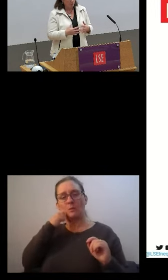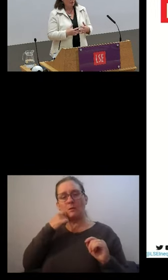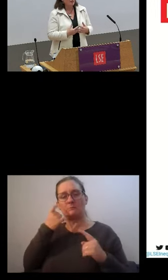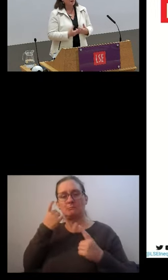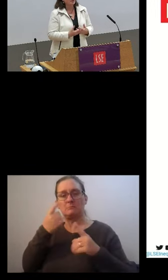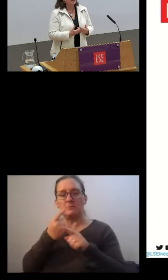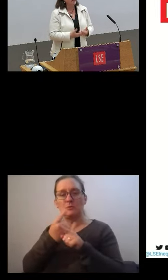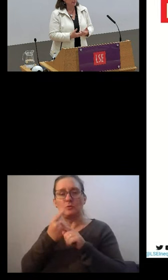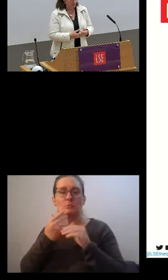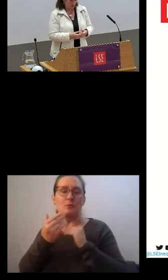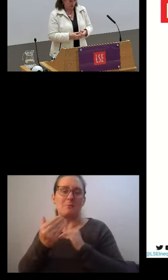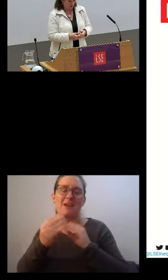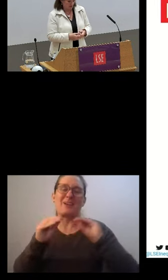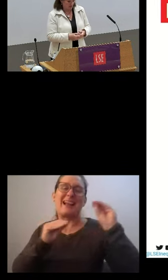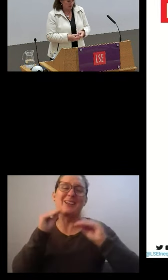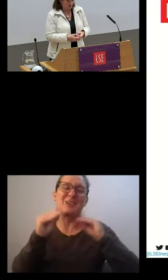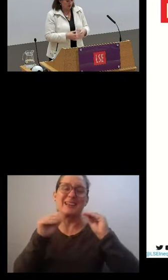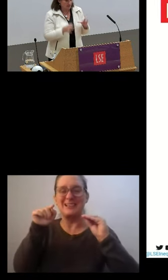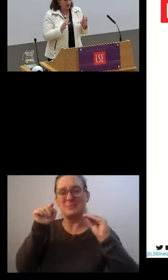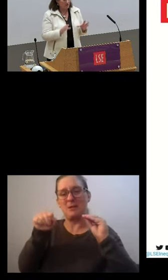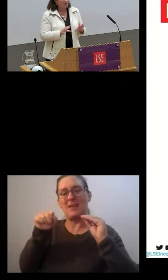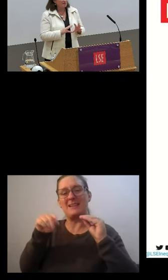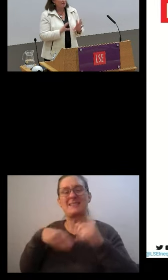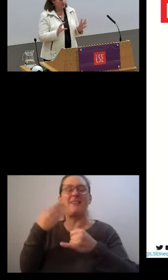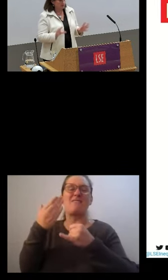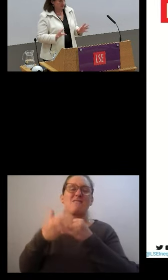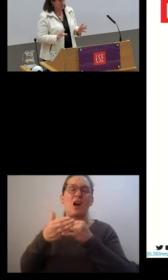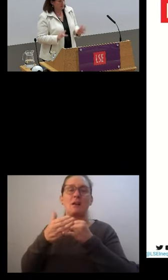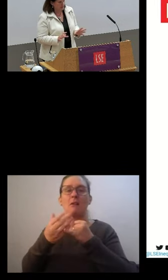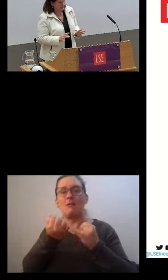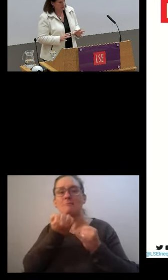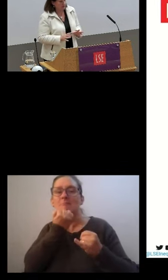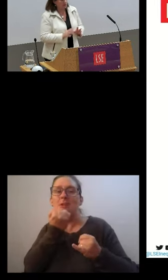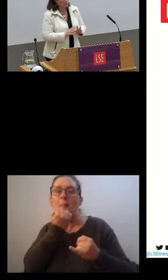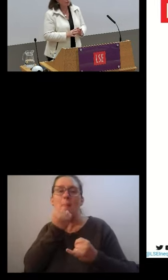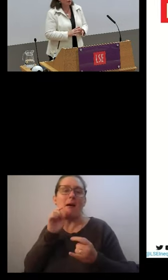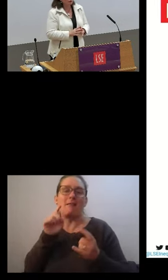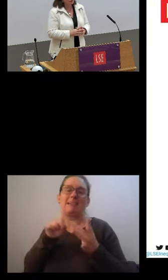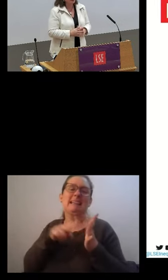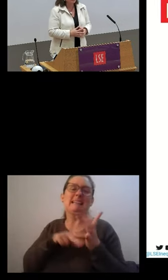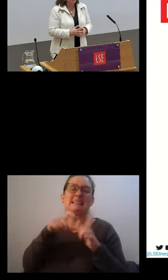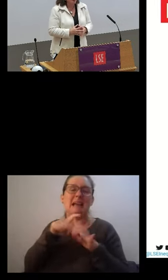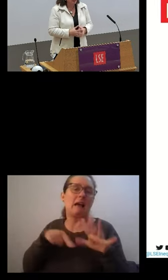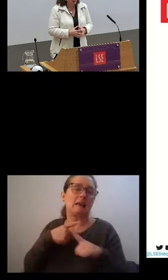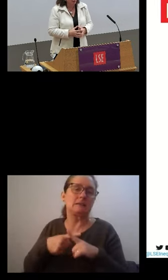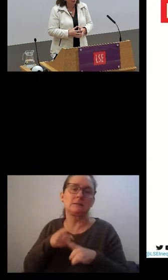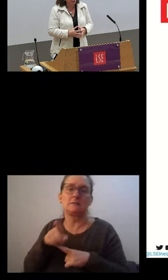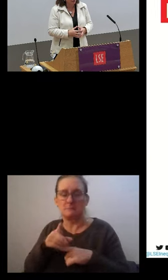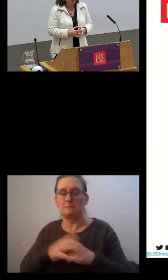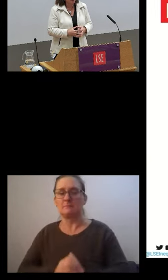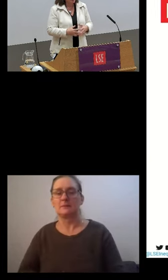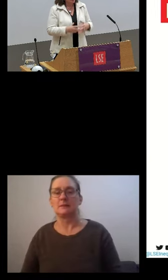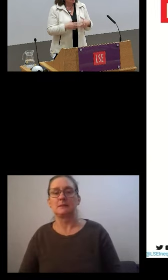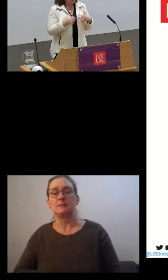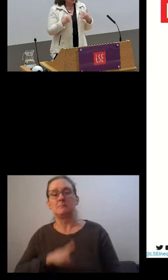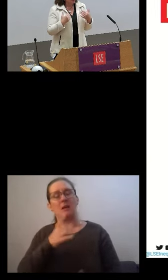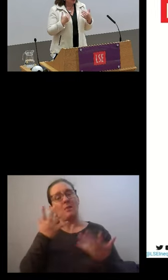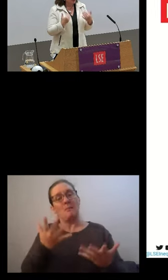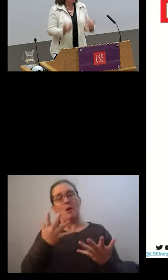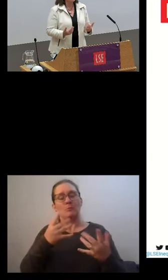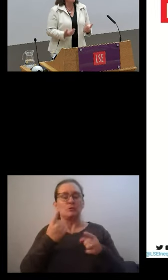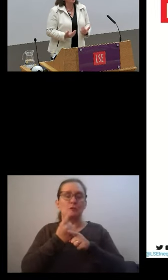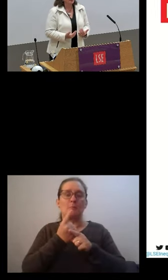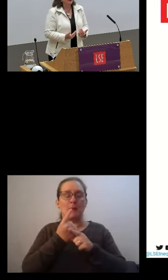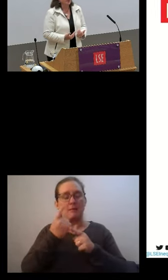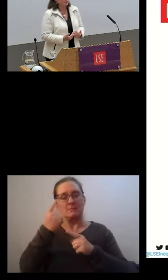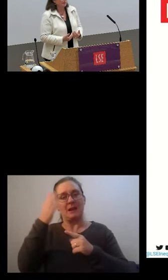That would be the final index, so to speak. But for now, in this lecture, I'm just going to focus on the head count ratio because that's the